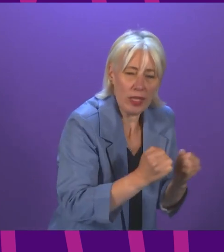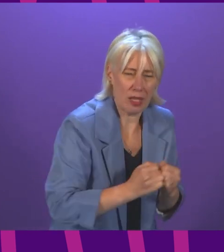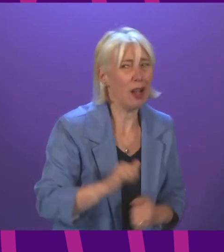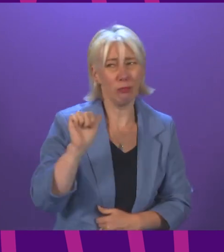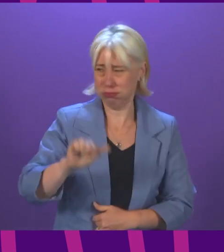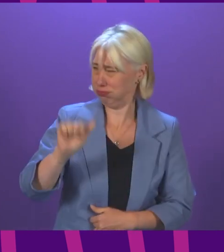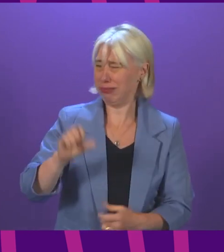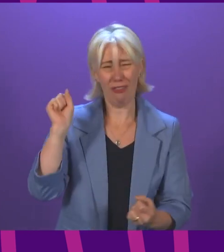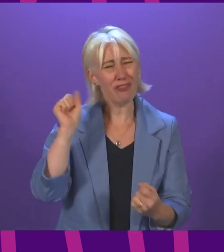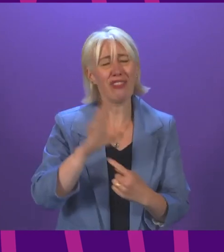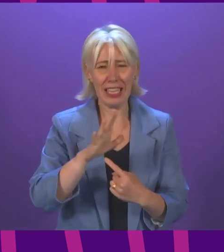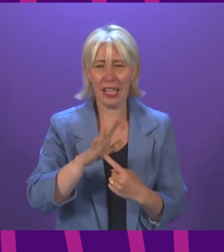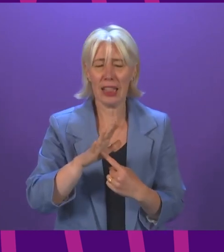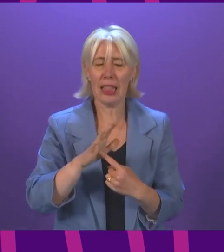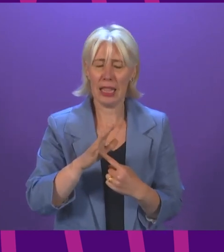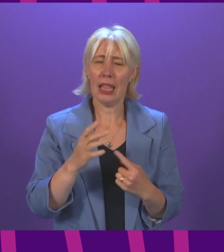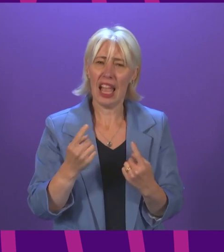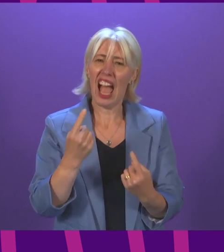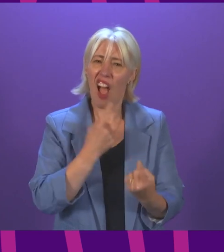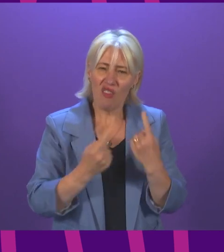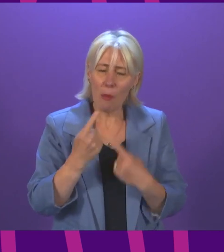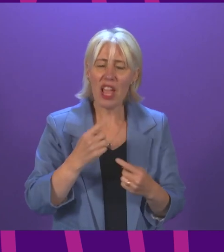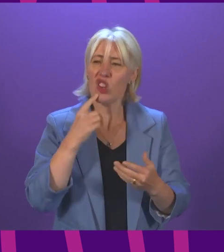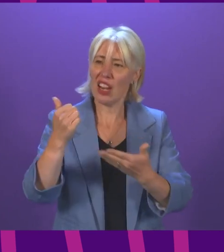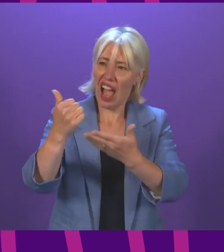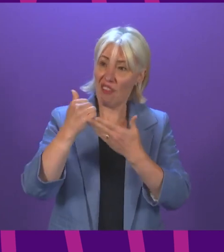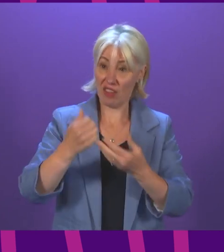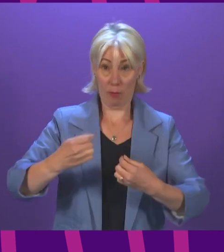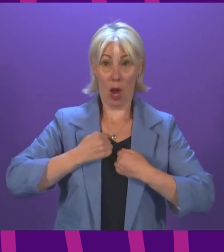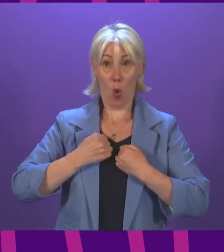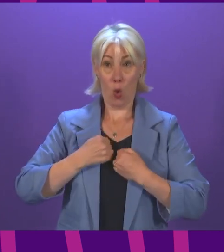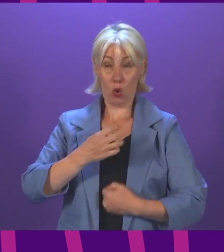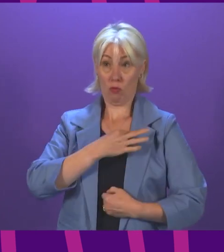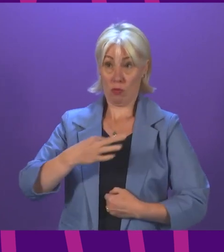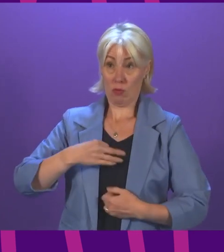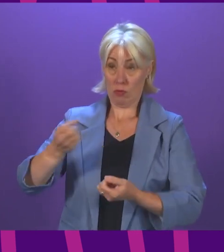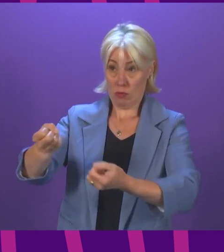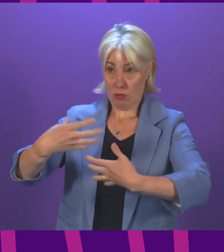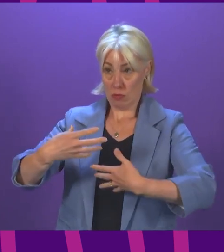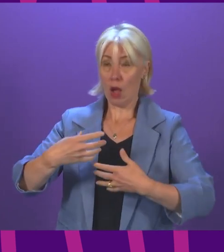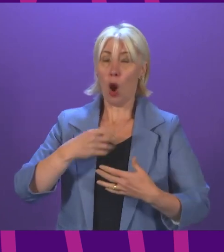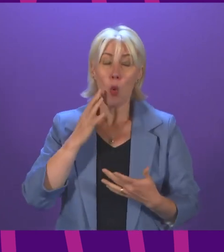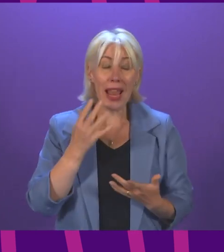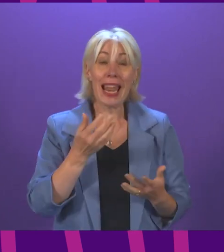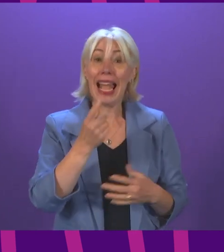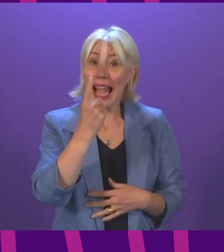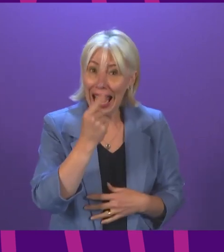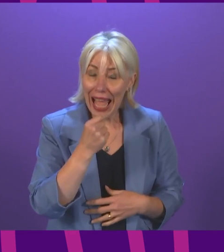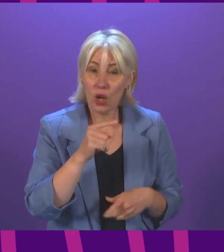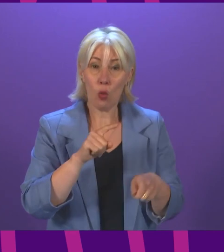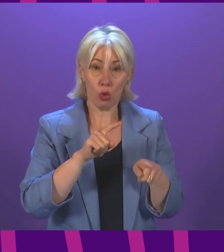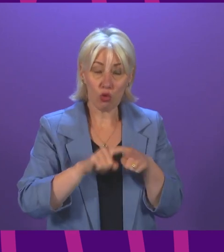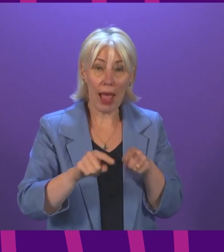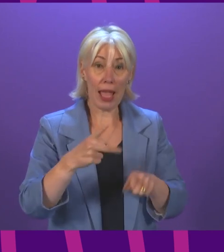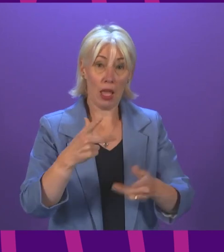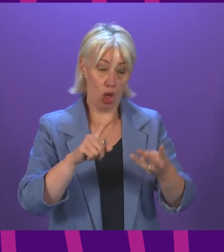I mean, it's absolutely vital. And the information and advice I've received from our loan clinicians is where we can, we will try to co-administer both